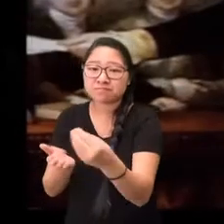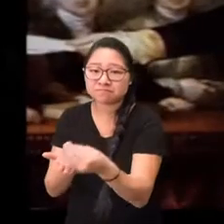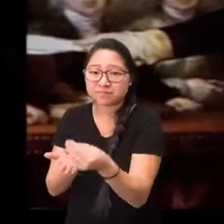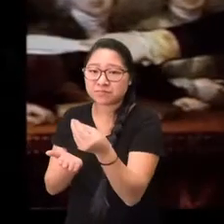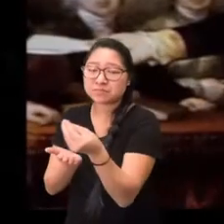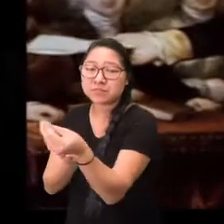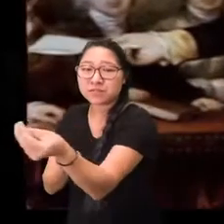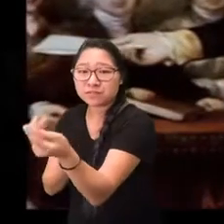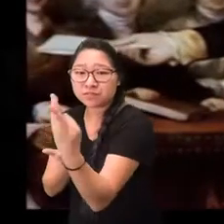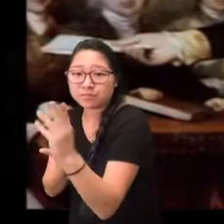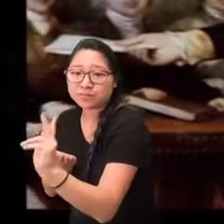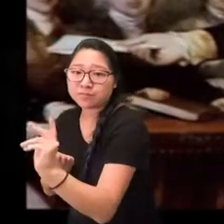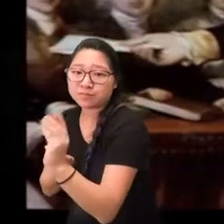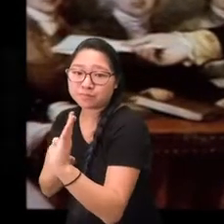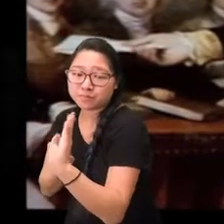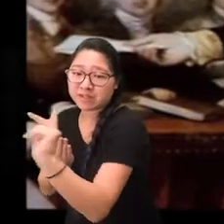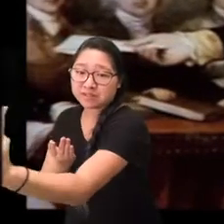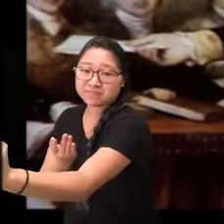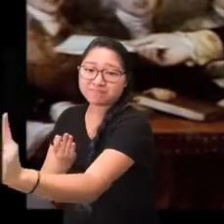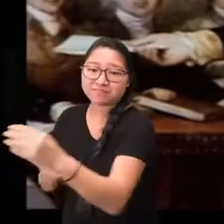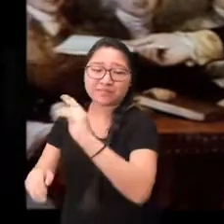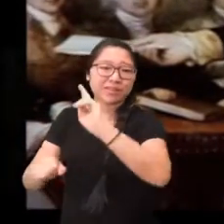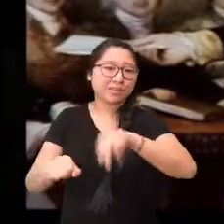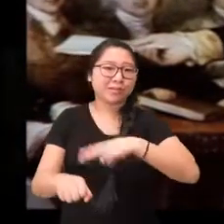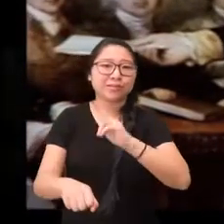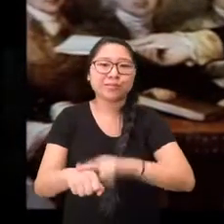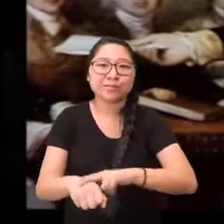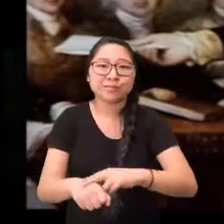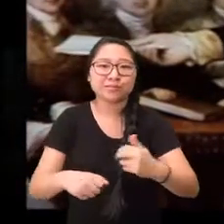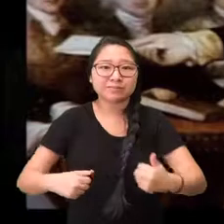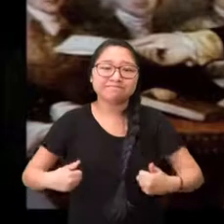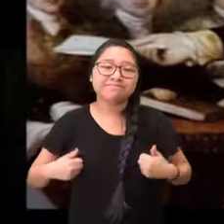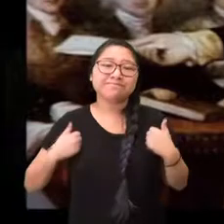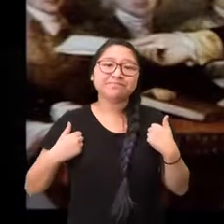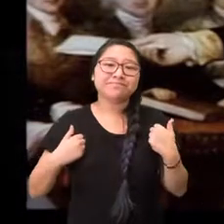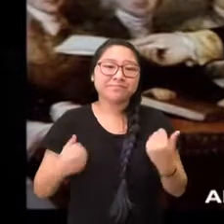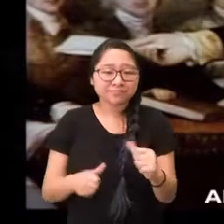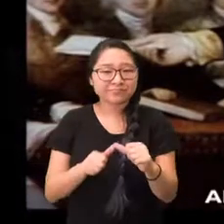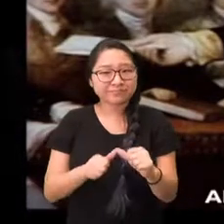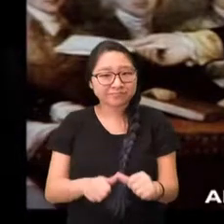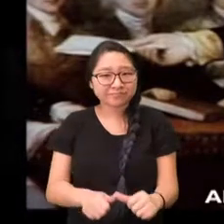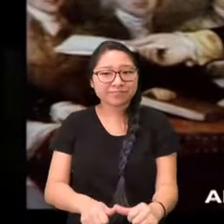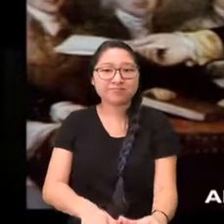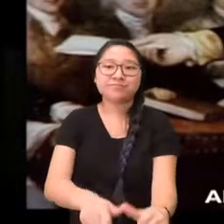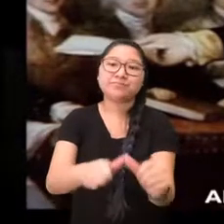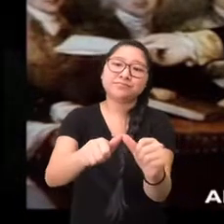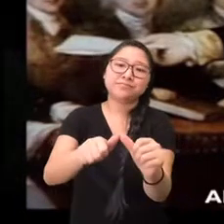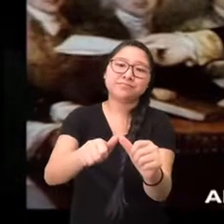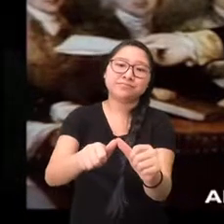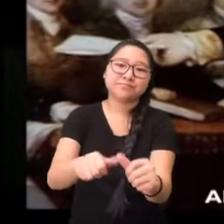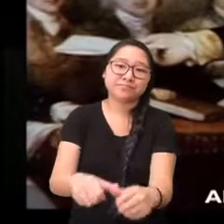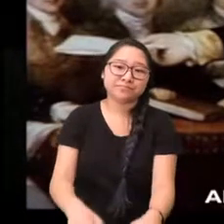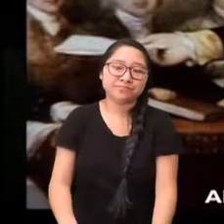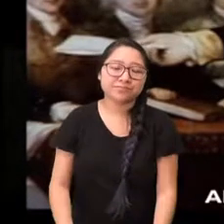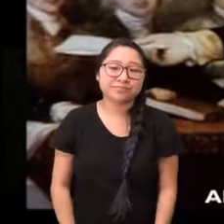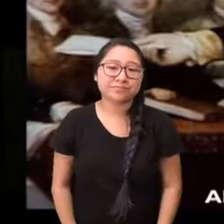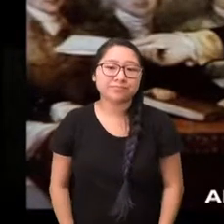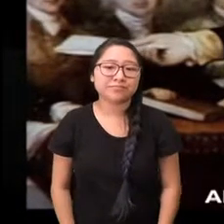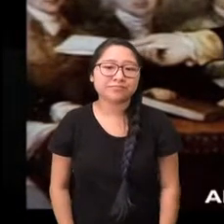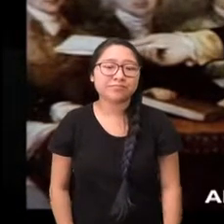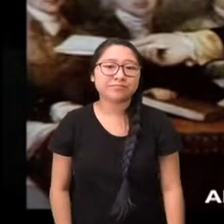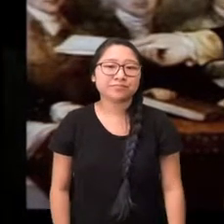I return my commission and take leave of public life